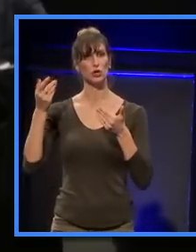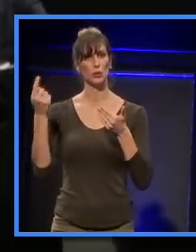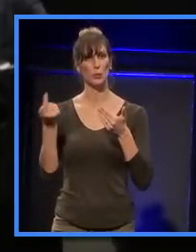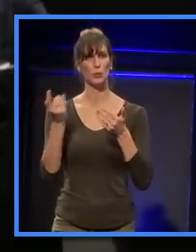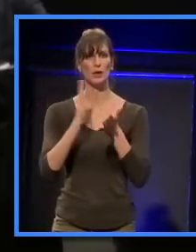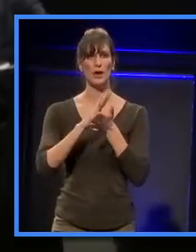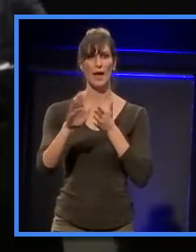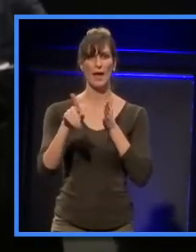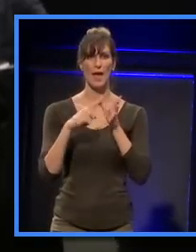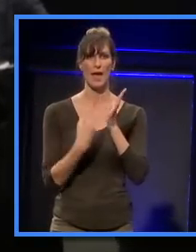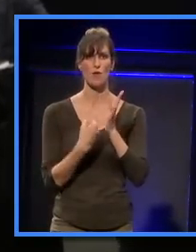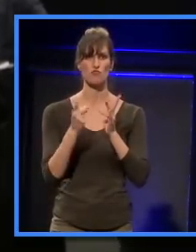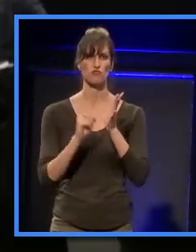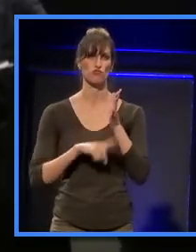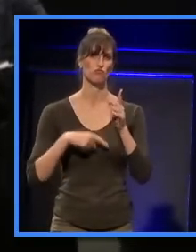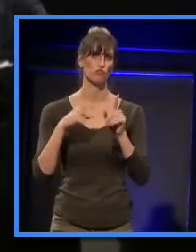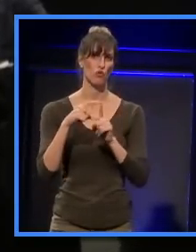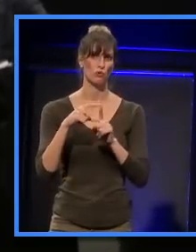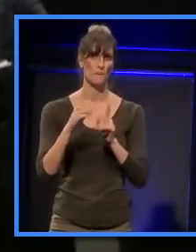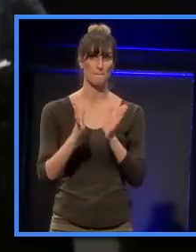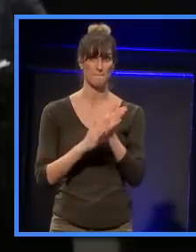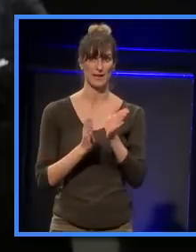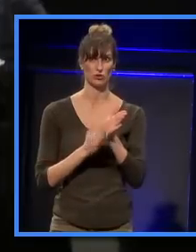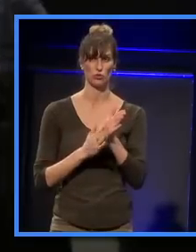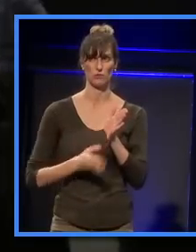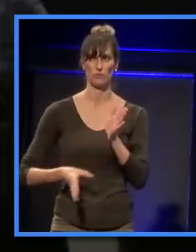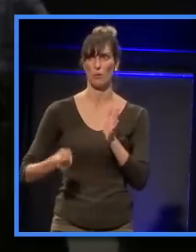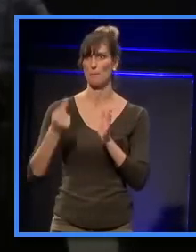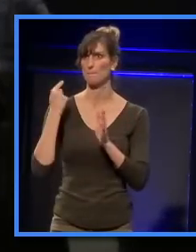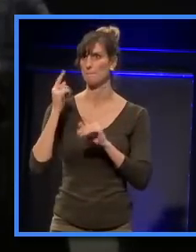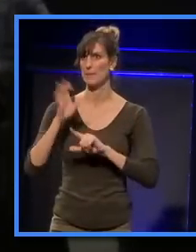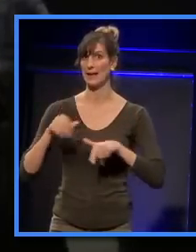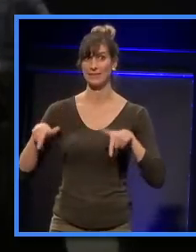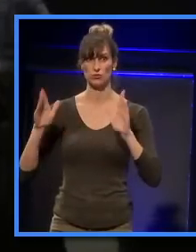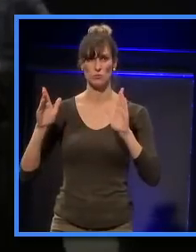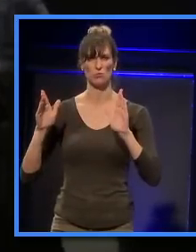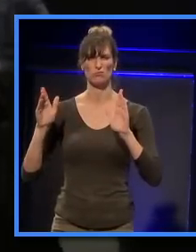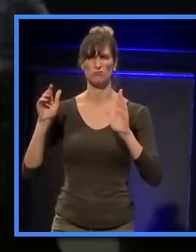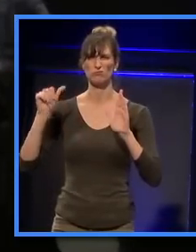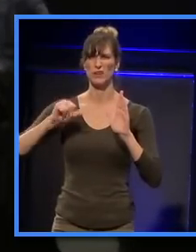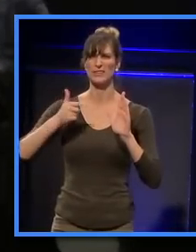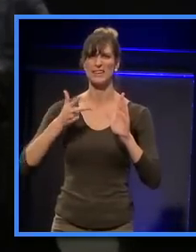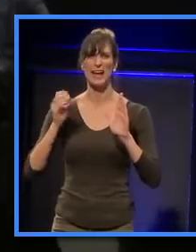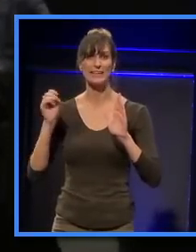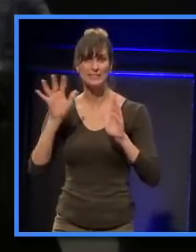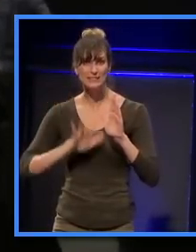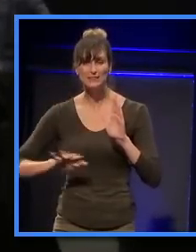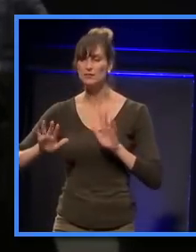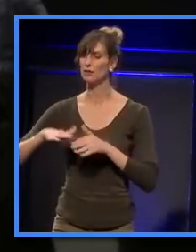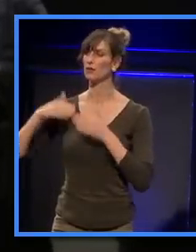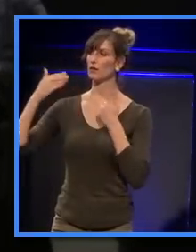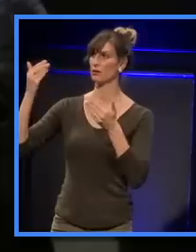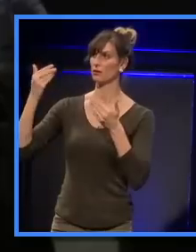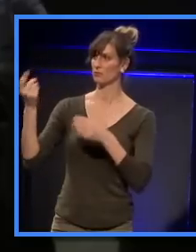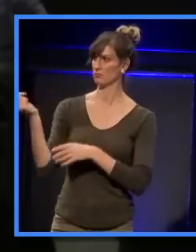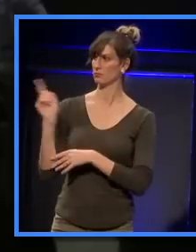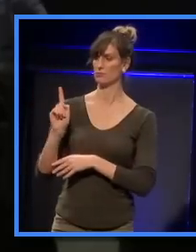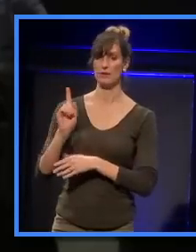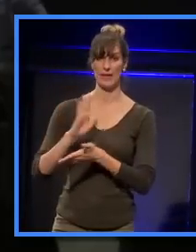when I was at architecture school in the 80s while this building was being built. And I remember Harold Marshall